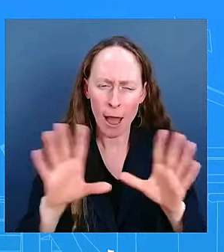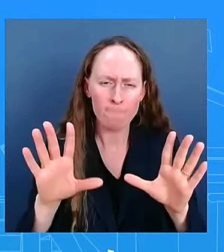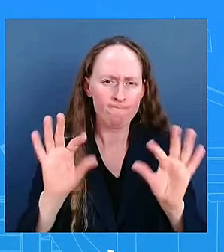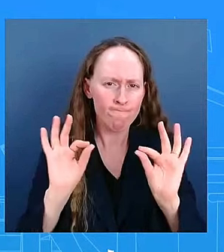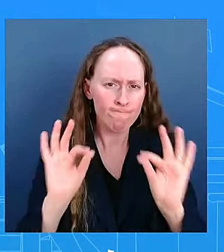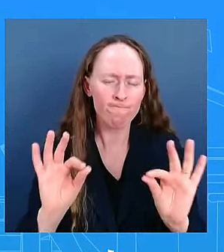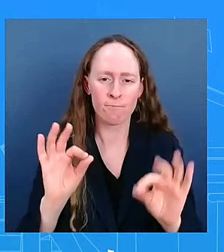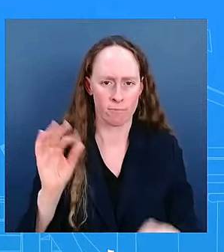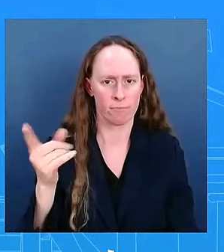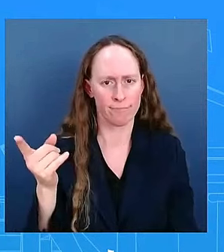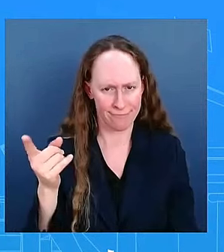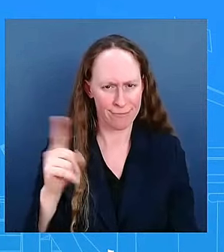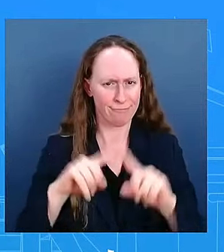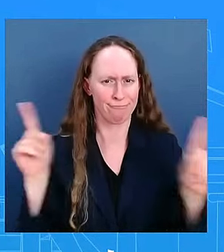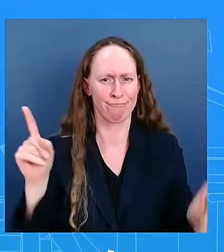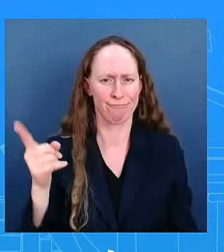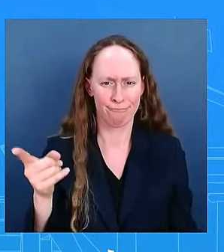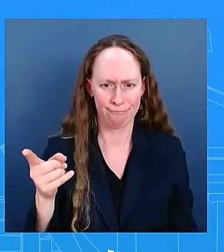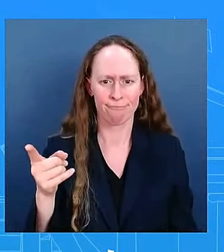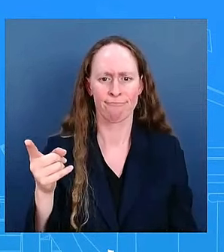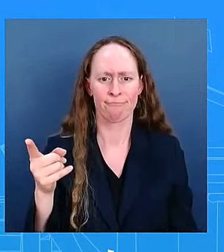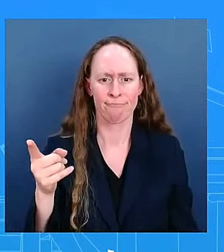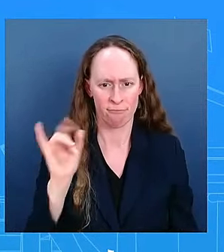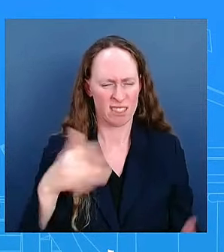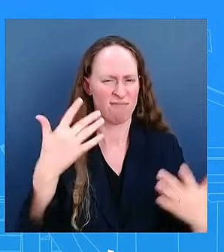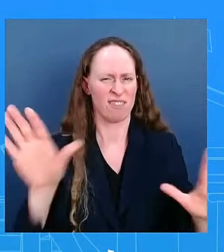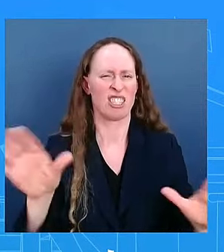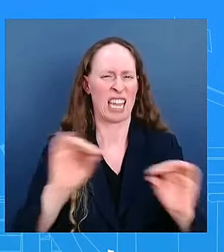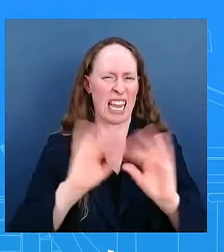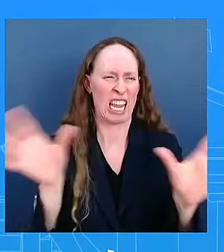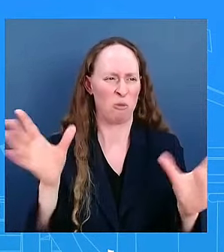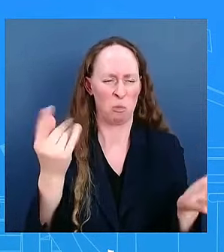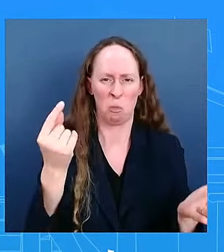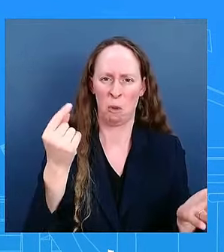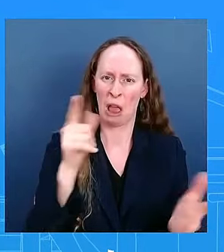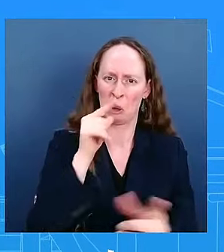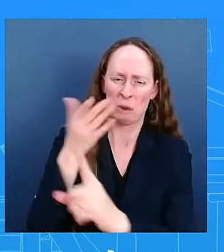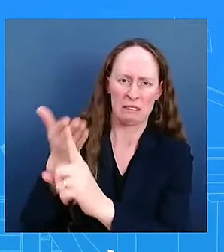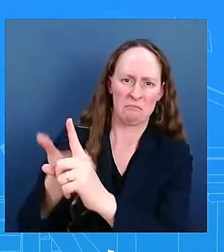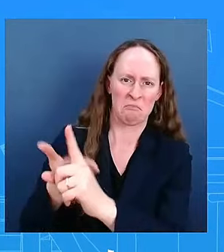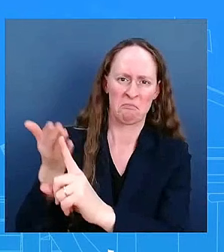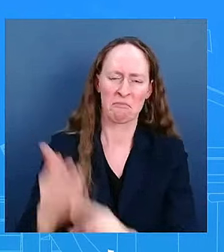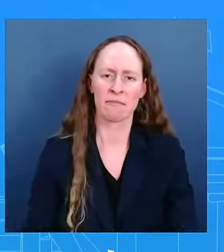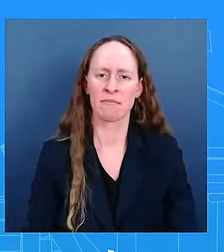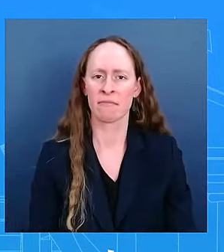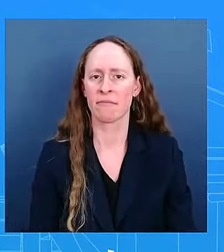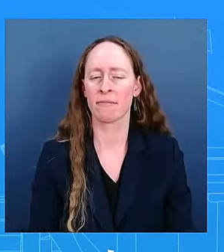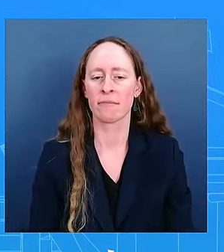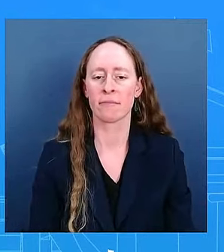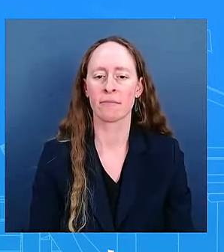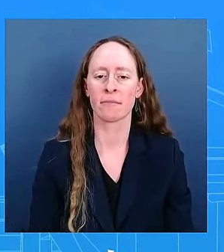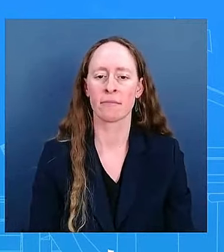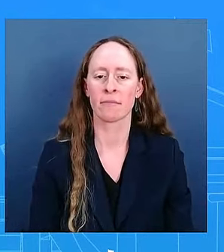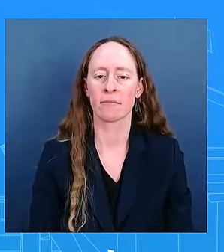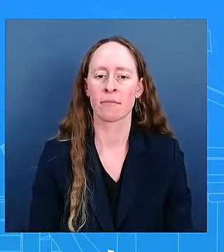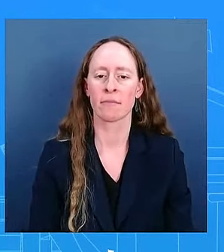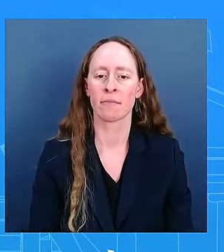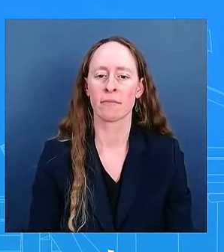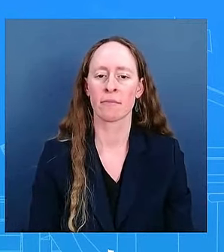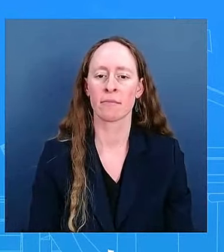everything that you need to know. Just a quick one, if I may. On North Carolina, wanted to see if there's an update about resources